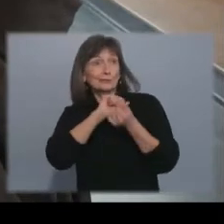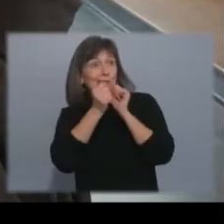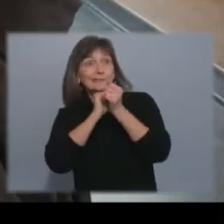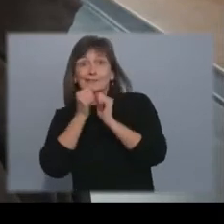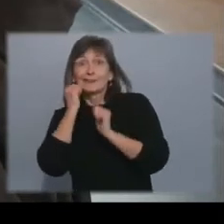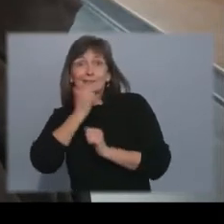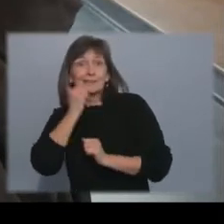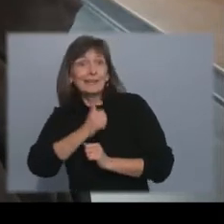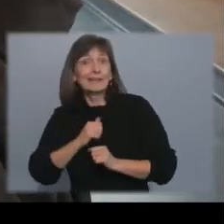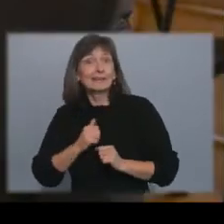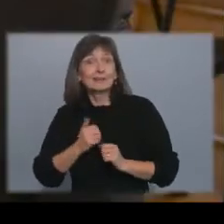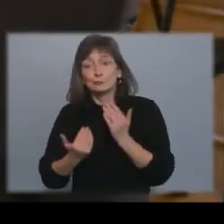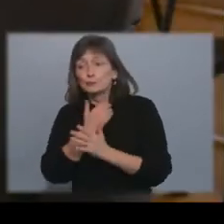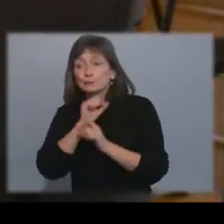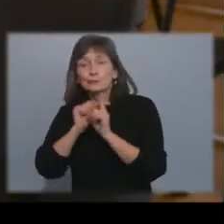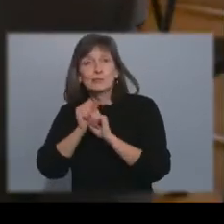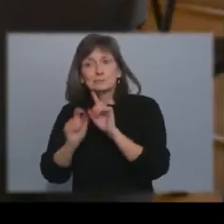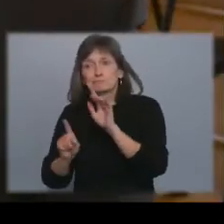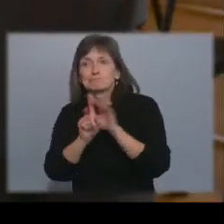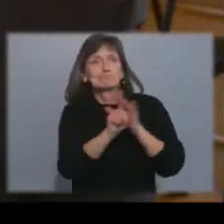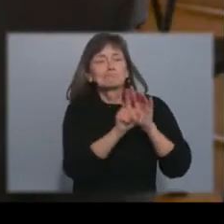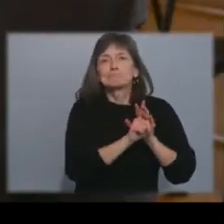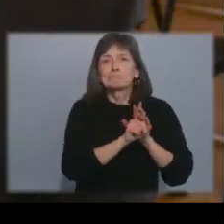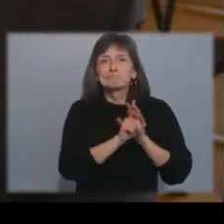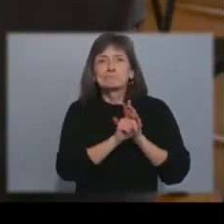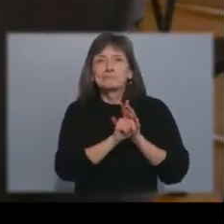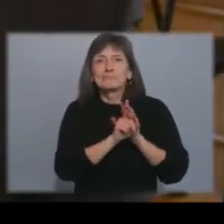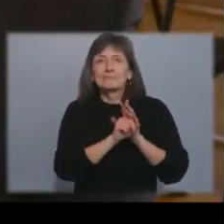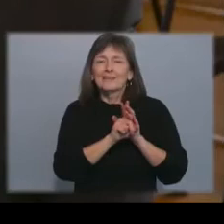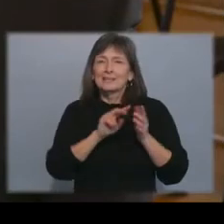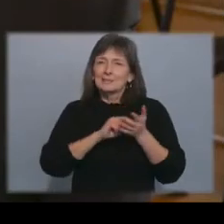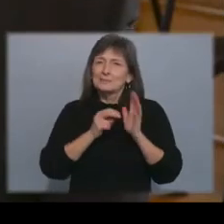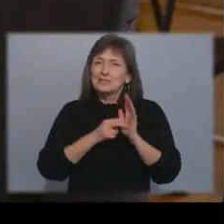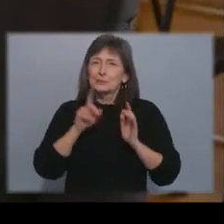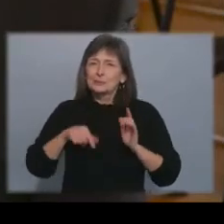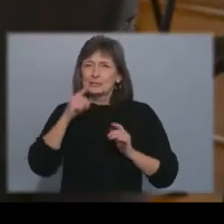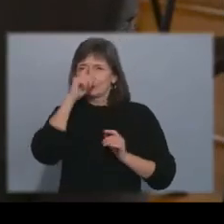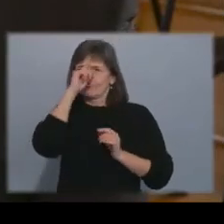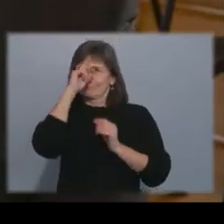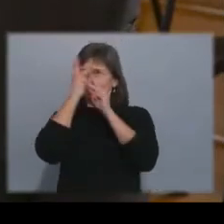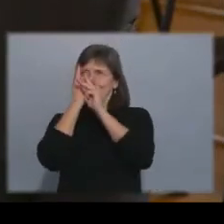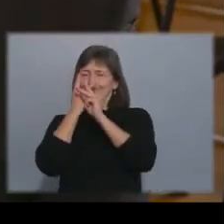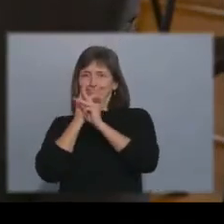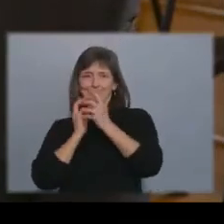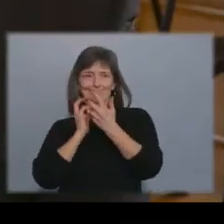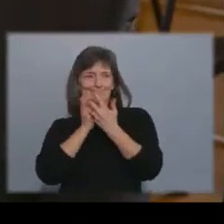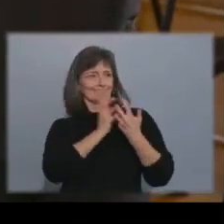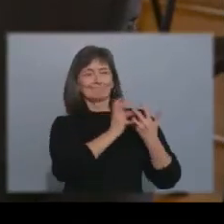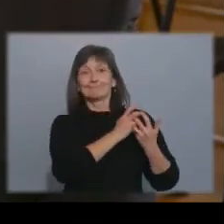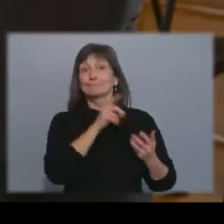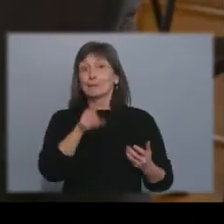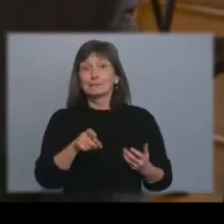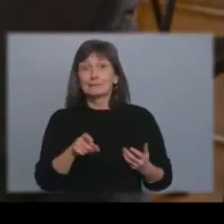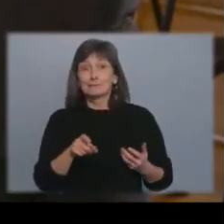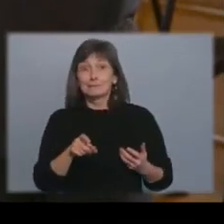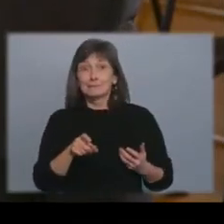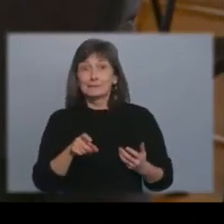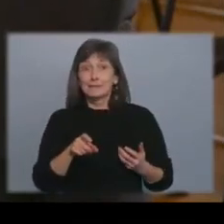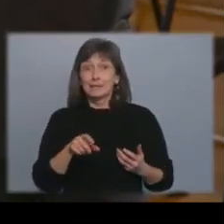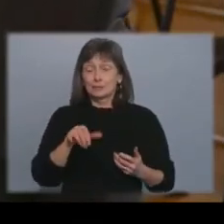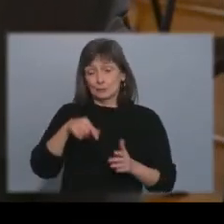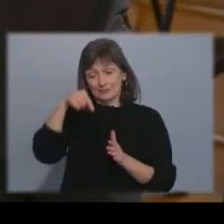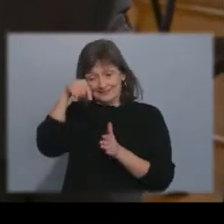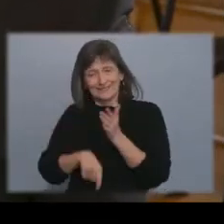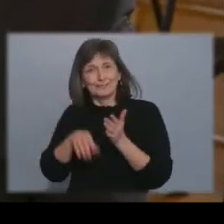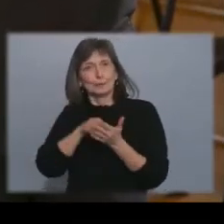situation you're presented with knowing what situation you're going to be encountering and that is the core competency of